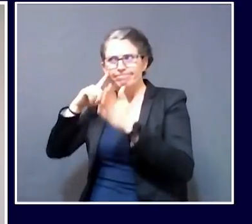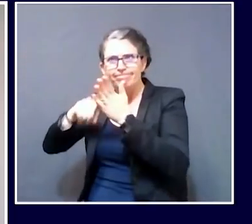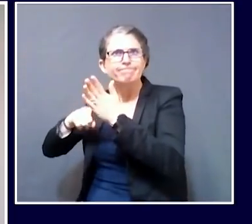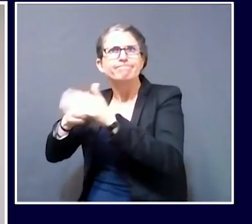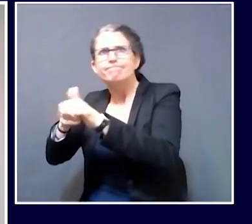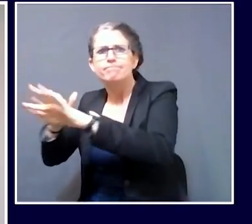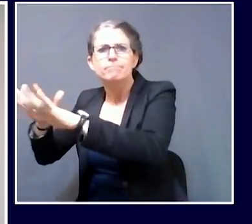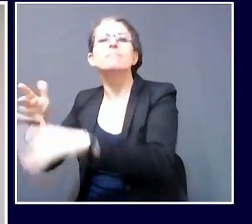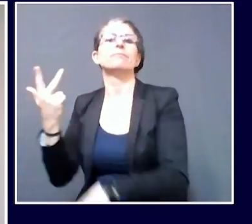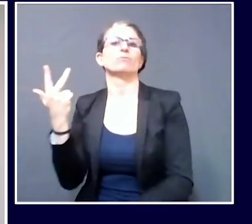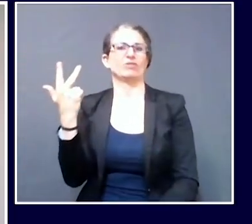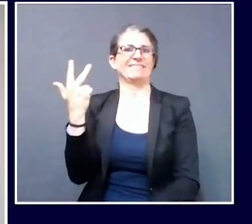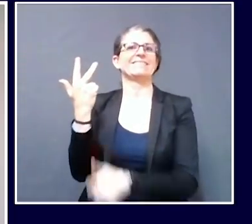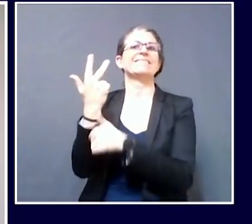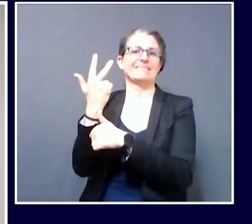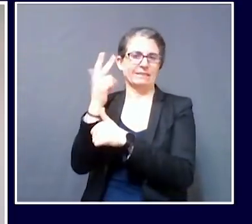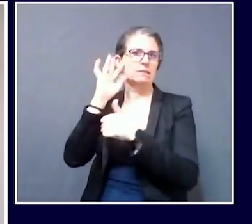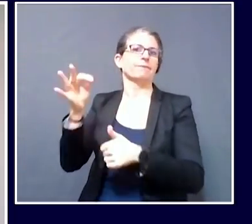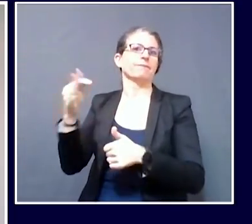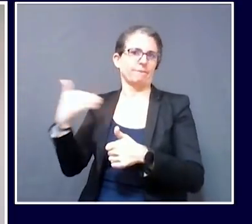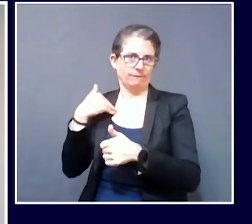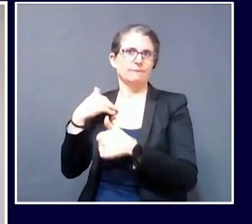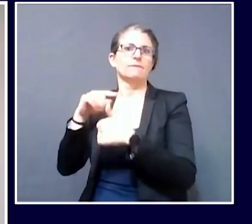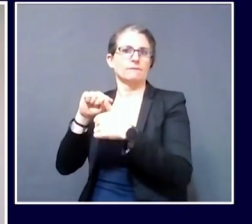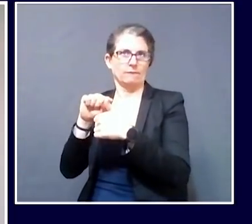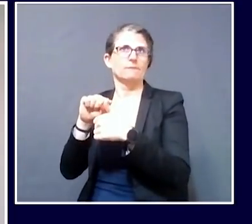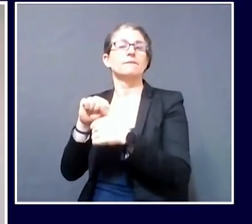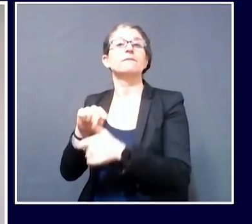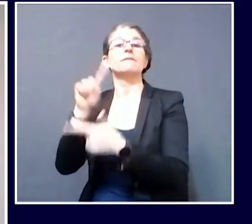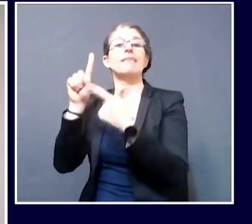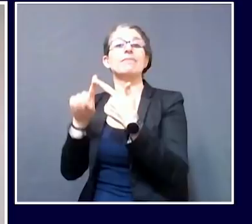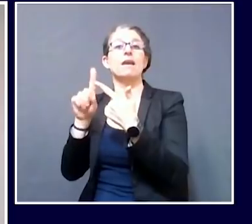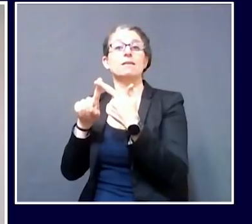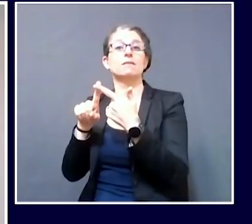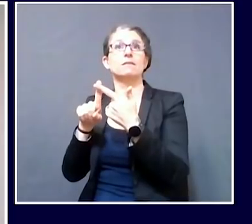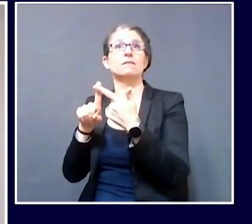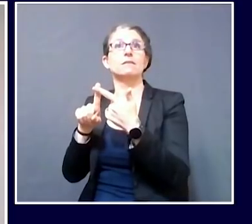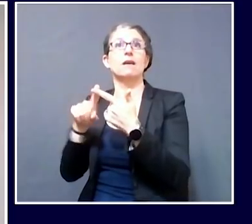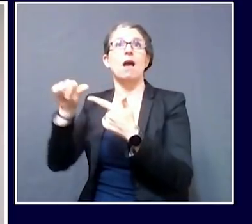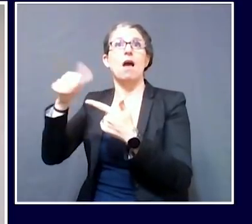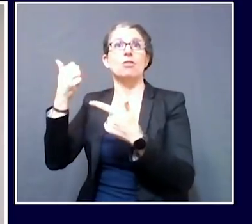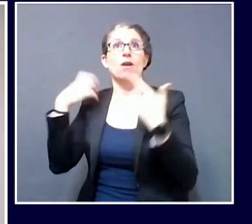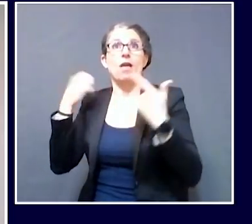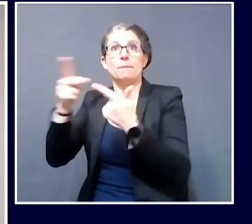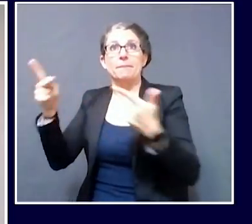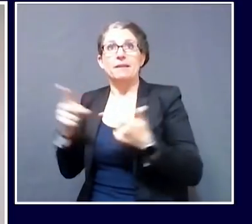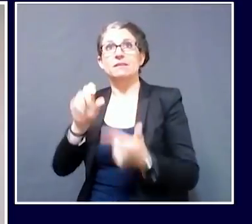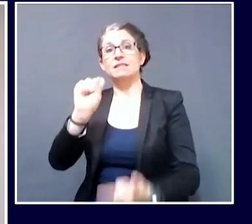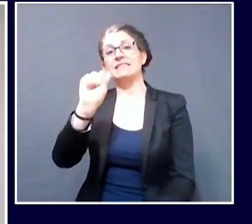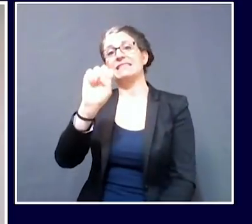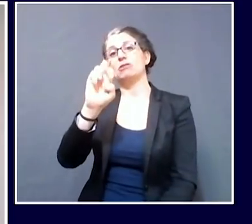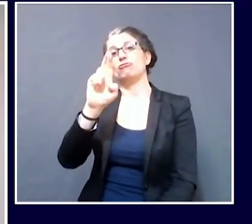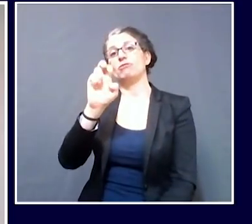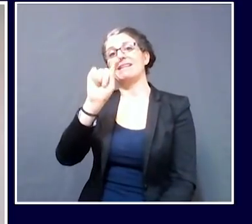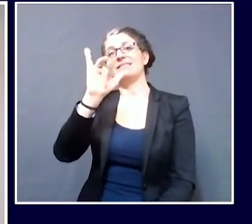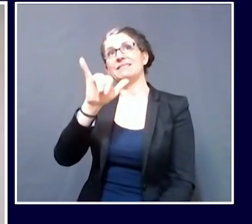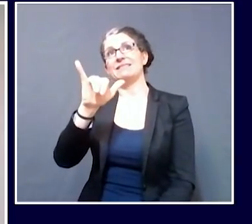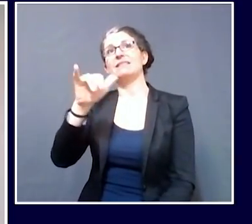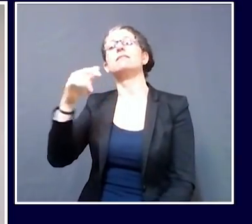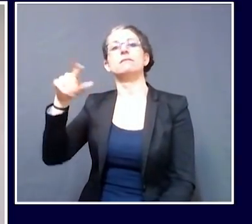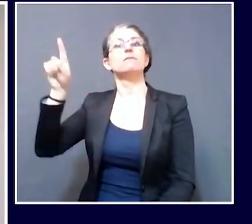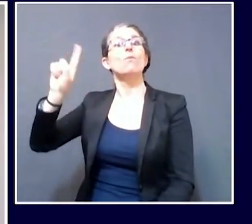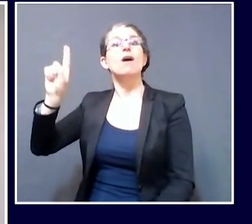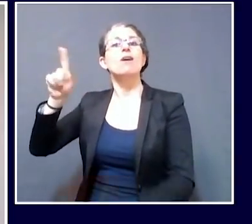associated with that facility. Next, at Serenity Residential Care in Gorham. Similarly, Maine